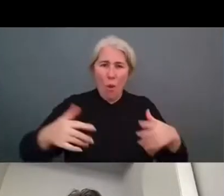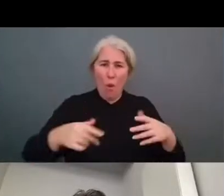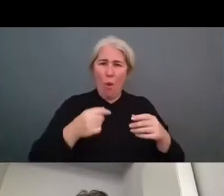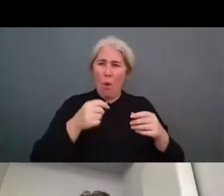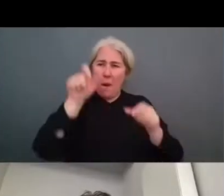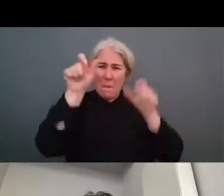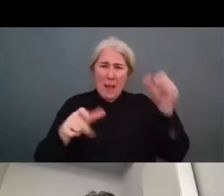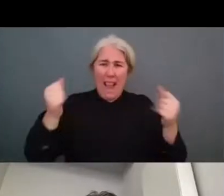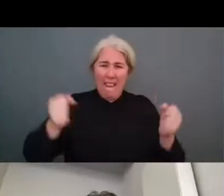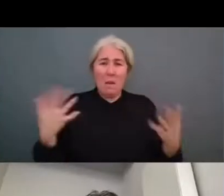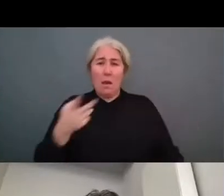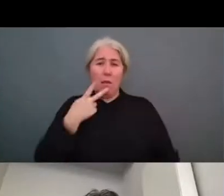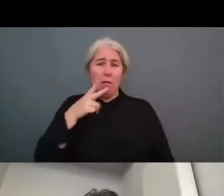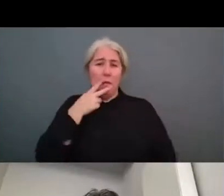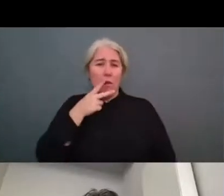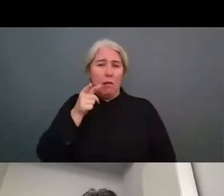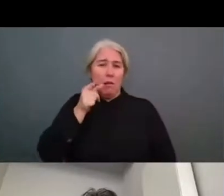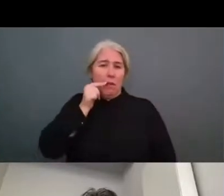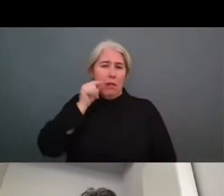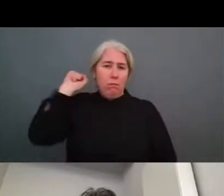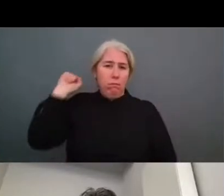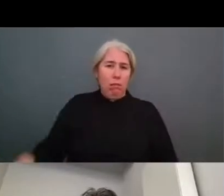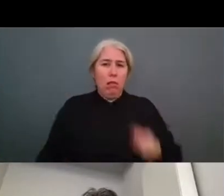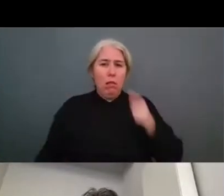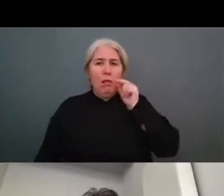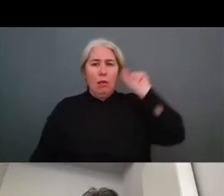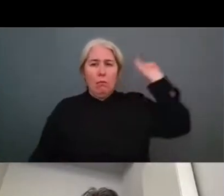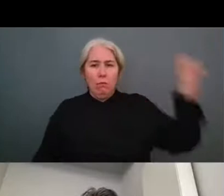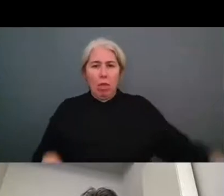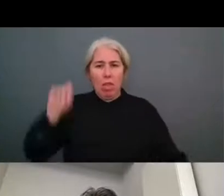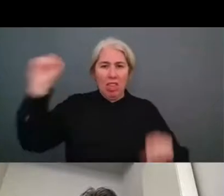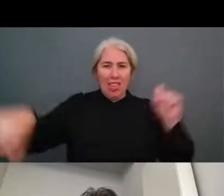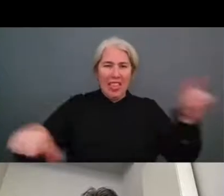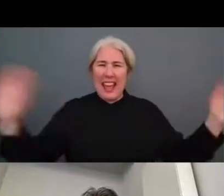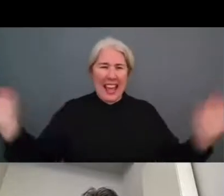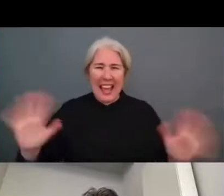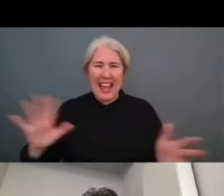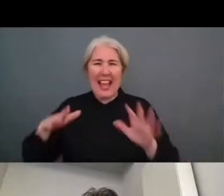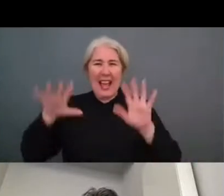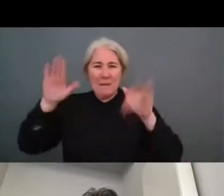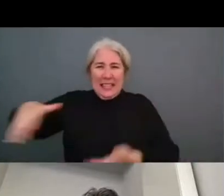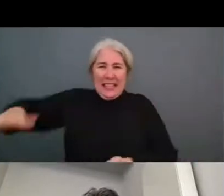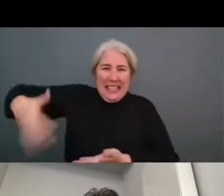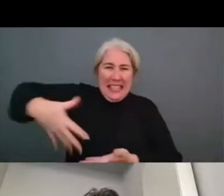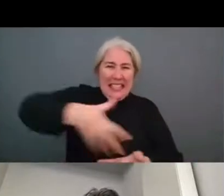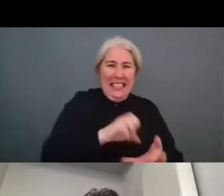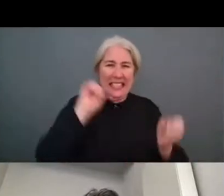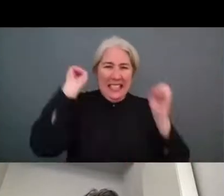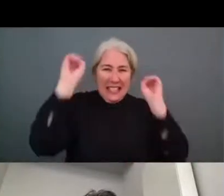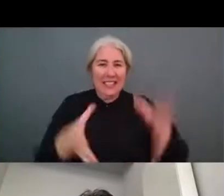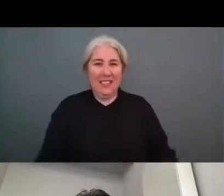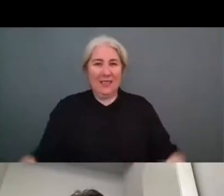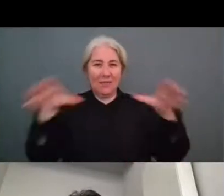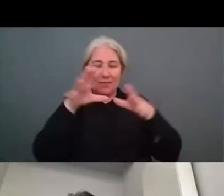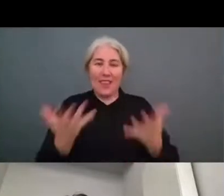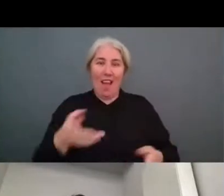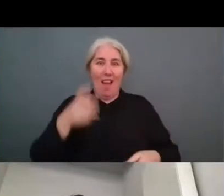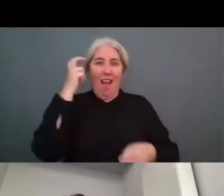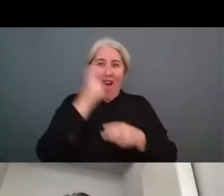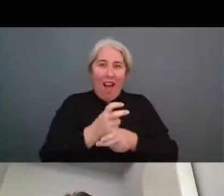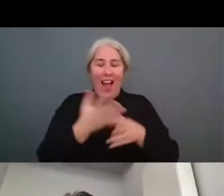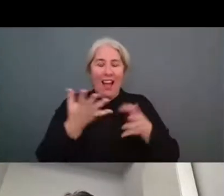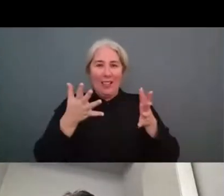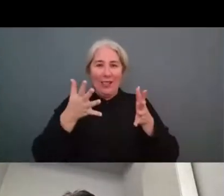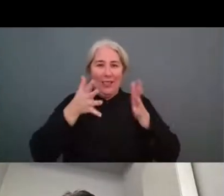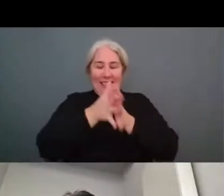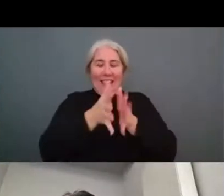uh in terms of sustainability it's actually so much things that it's it's even hard to communicate on on one uh specific specifically but